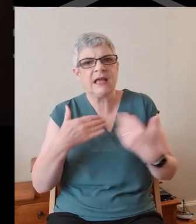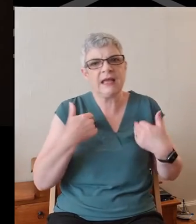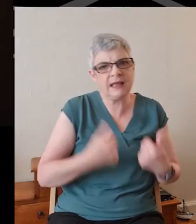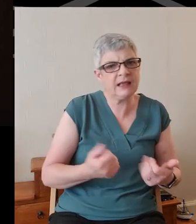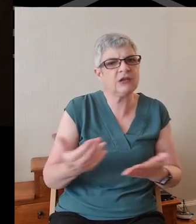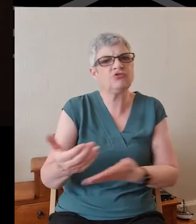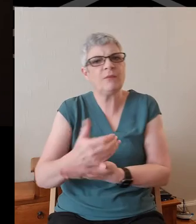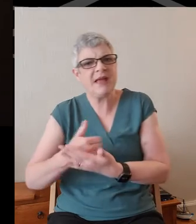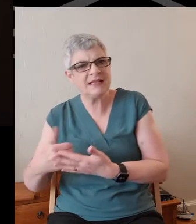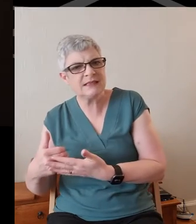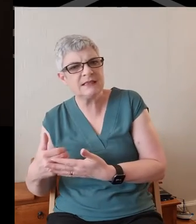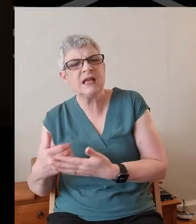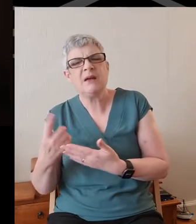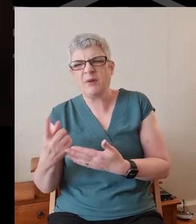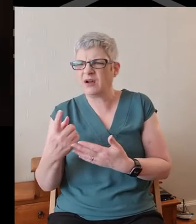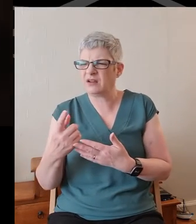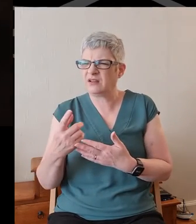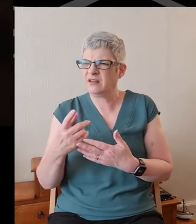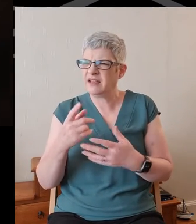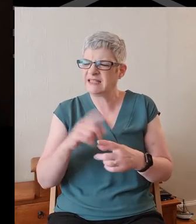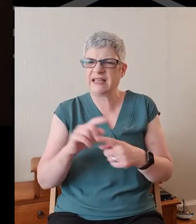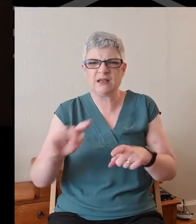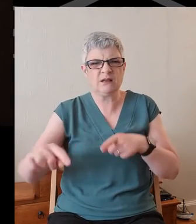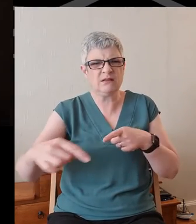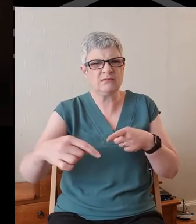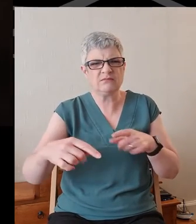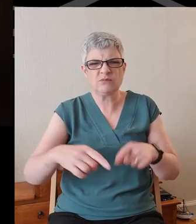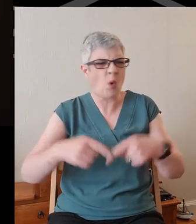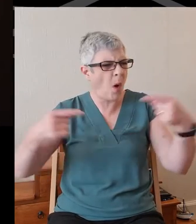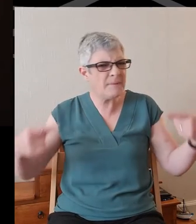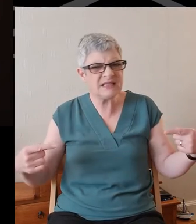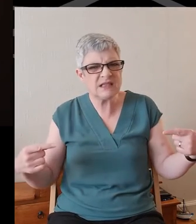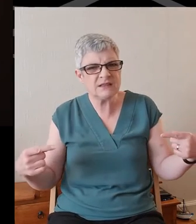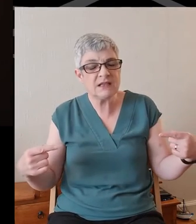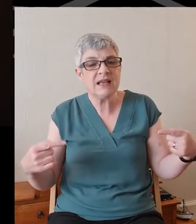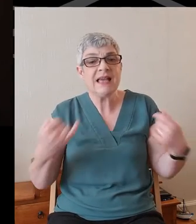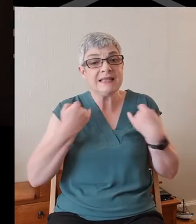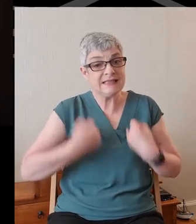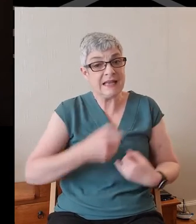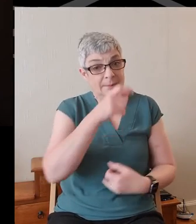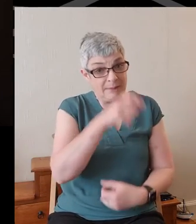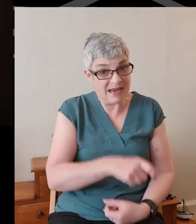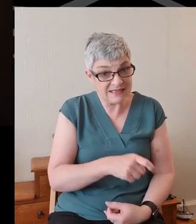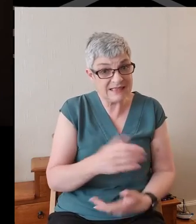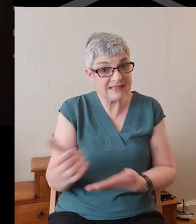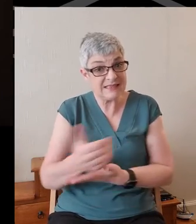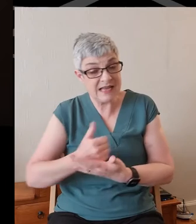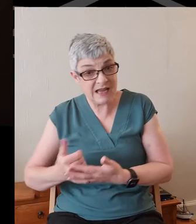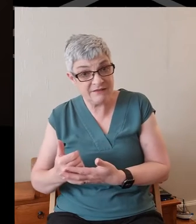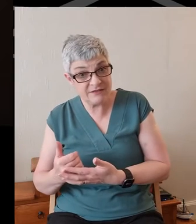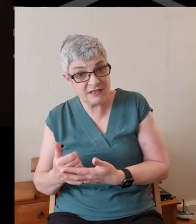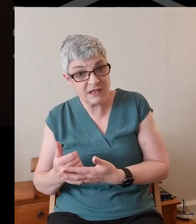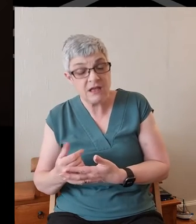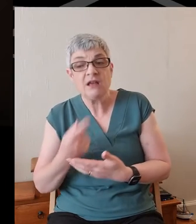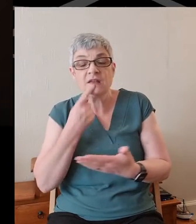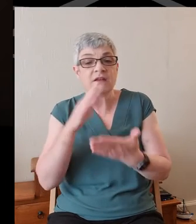wrong way around in these verses. Verse 15, it's the sick person who is saved. Verse 16, it's the one who has confessed who is